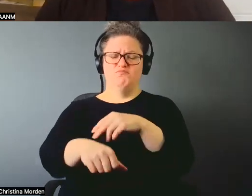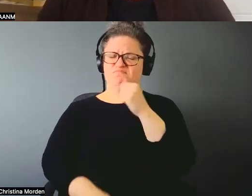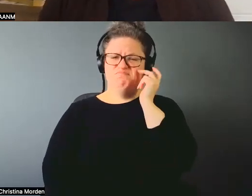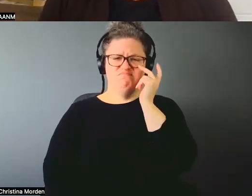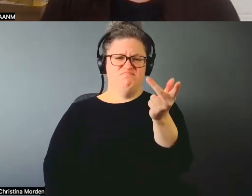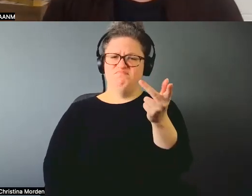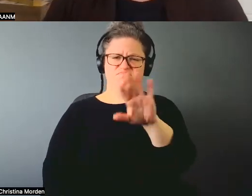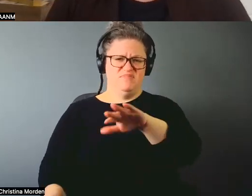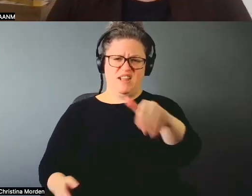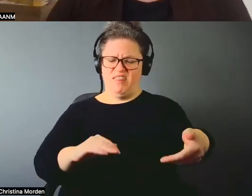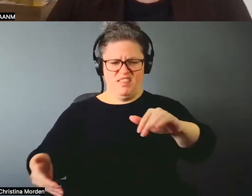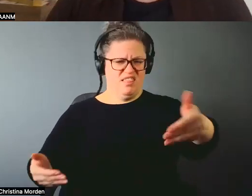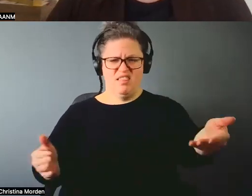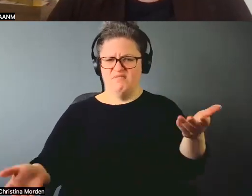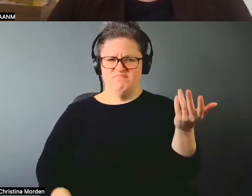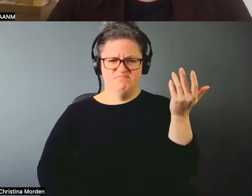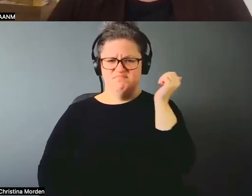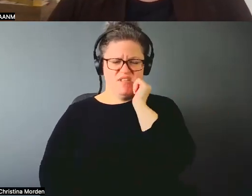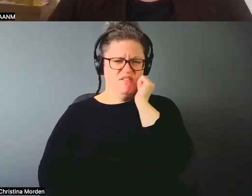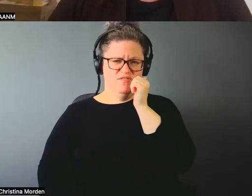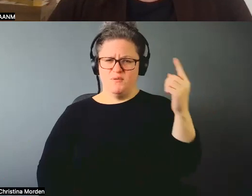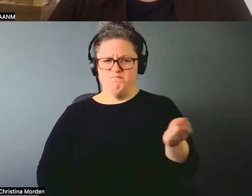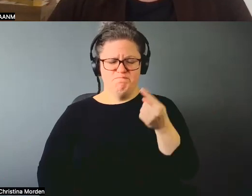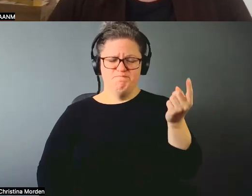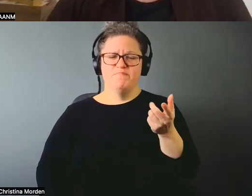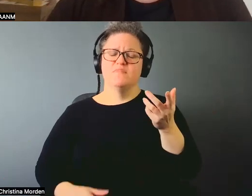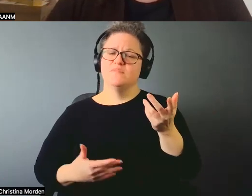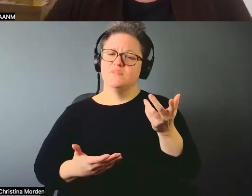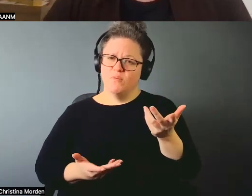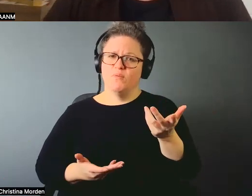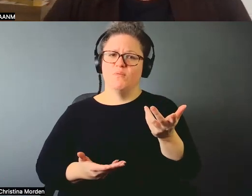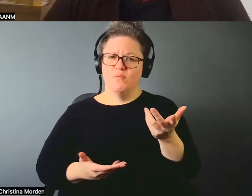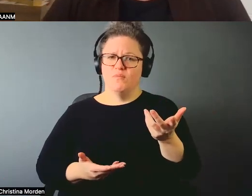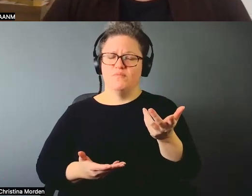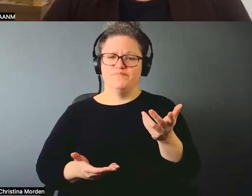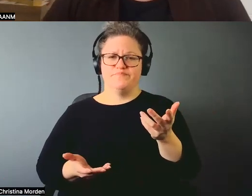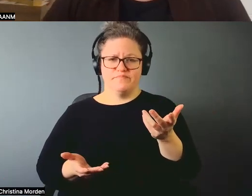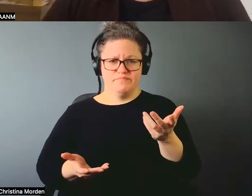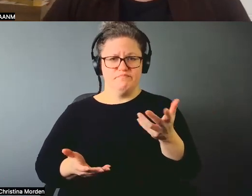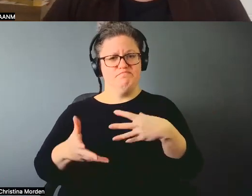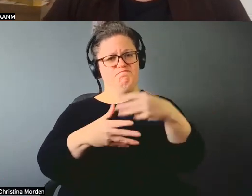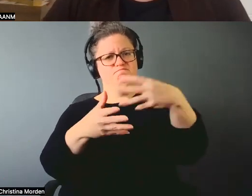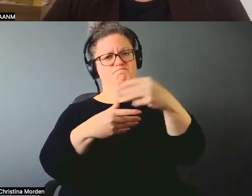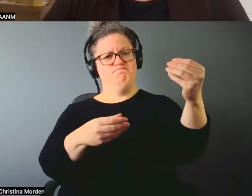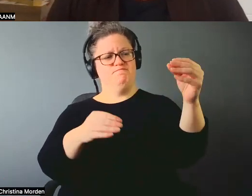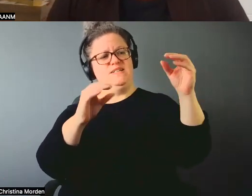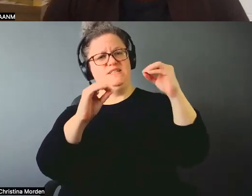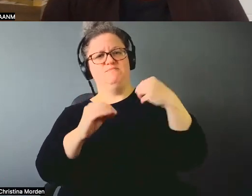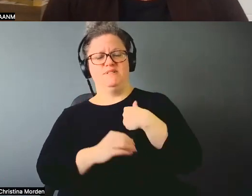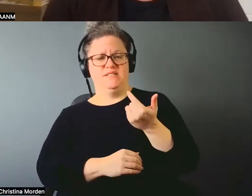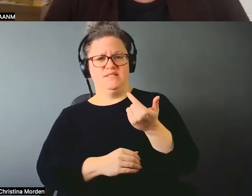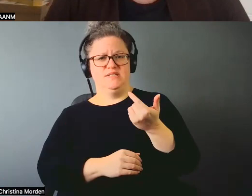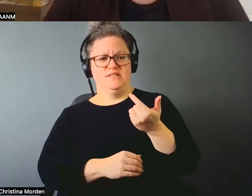the time. Right. Okay. So that's been my great teacher. I'm, you know, I did not come from